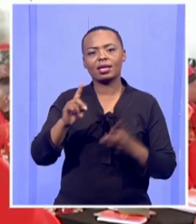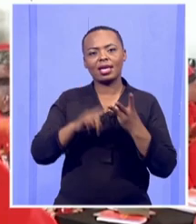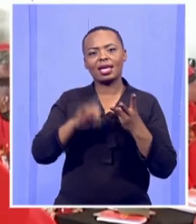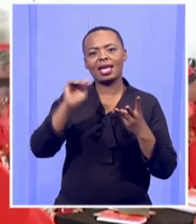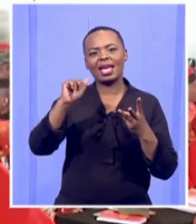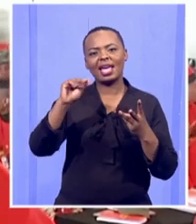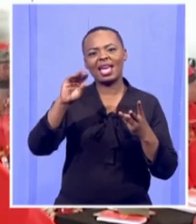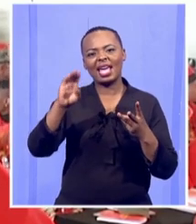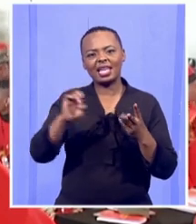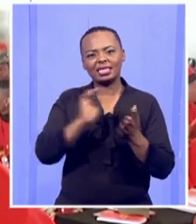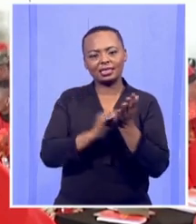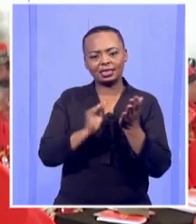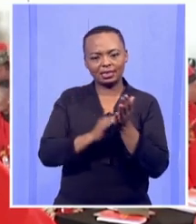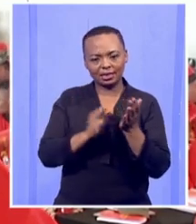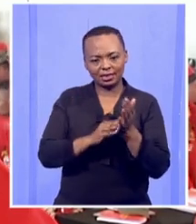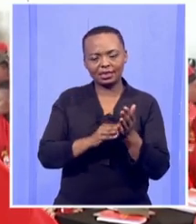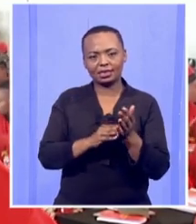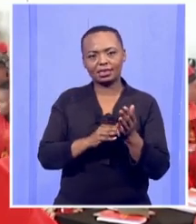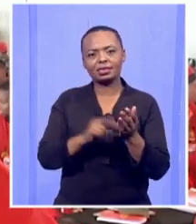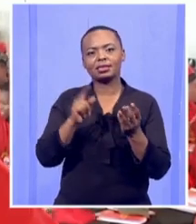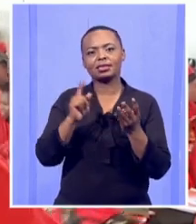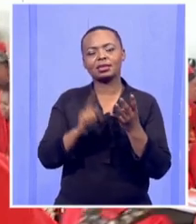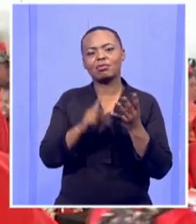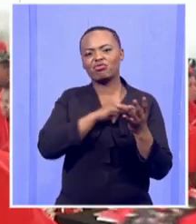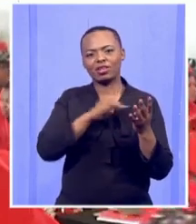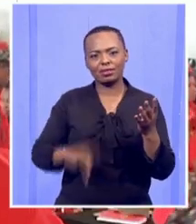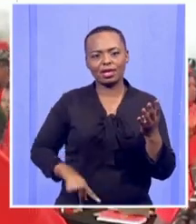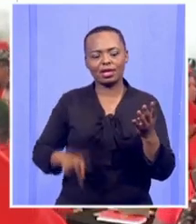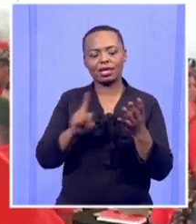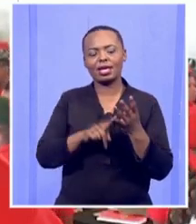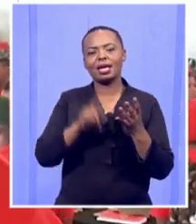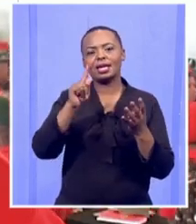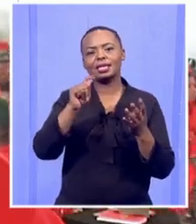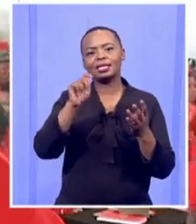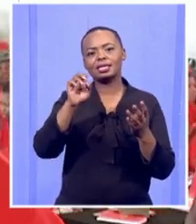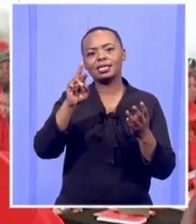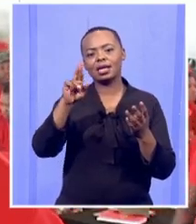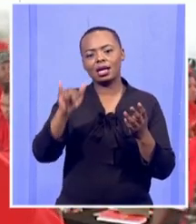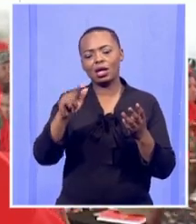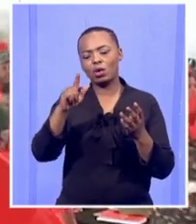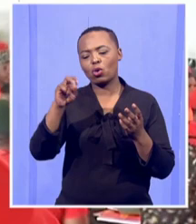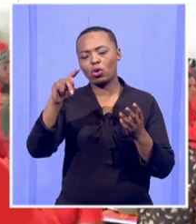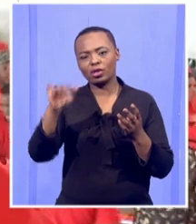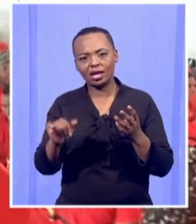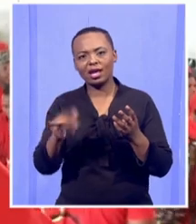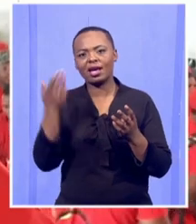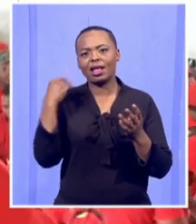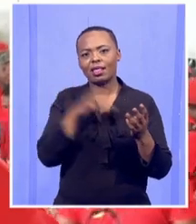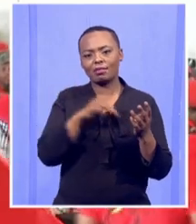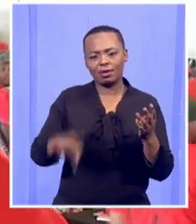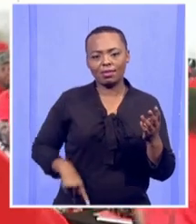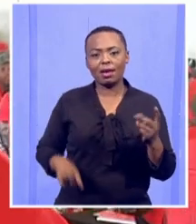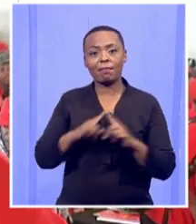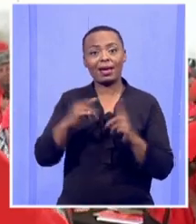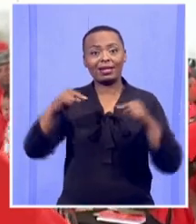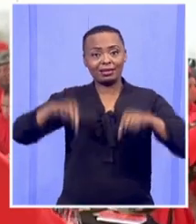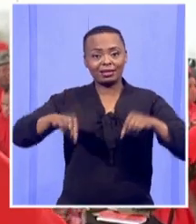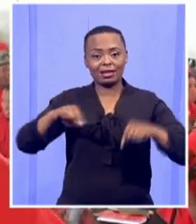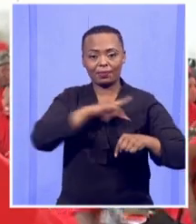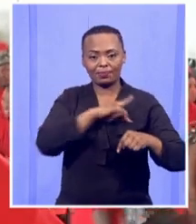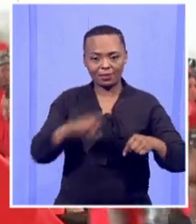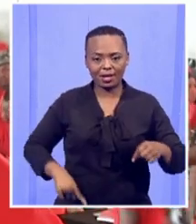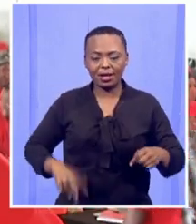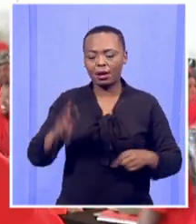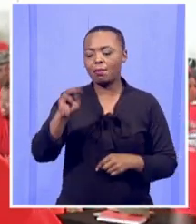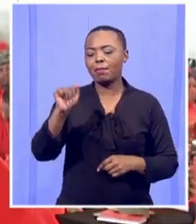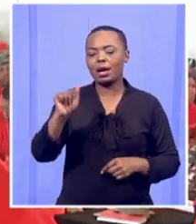is coming from as a premier, where Teralkota was coming from, we measured the premier. Now the current premier, Mantombelo, is